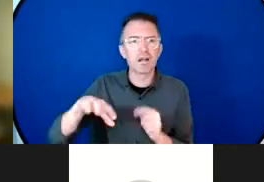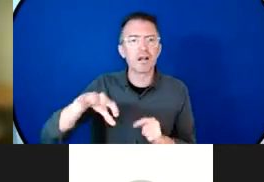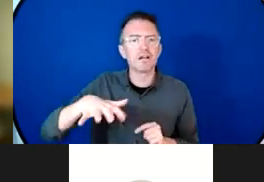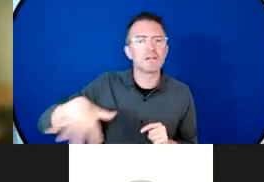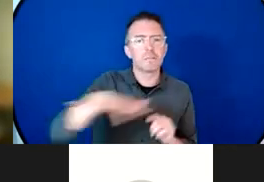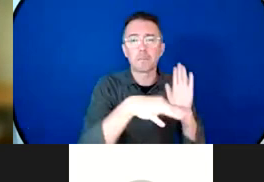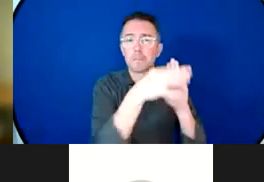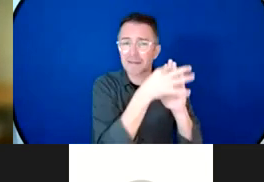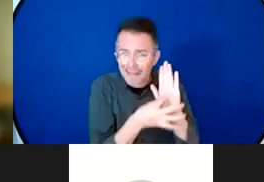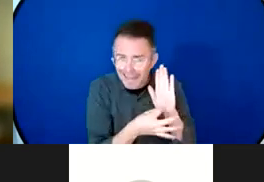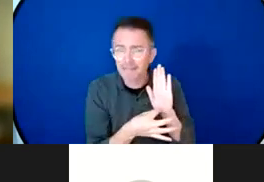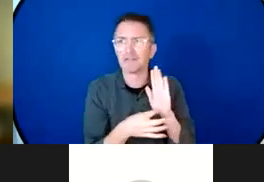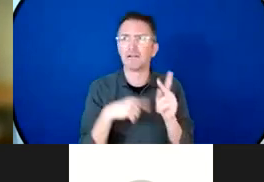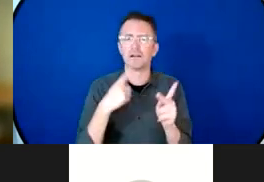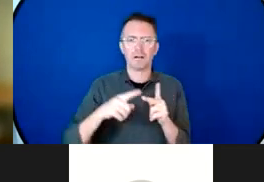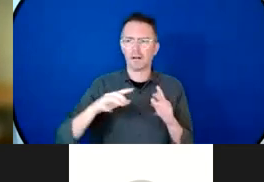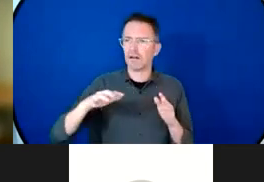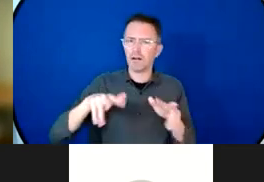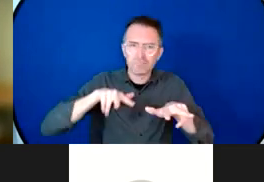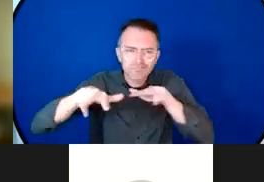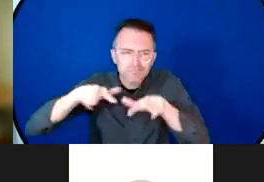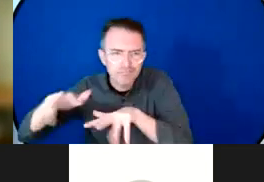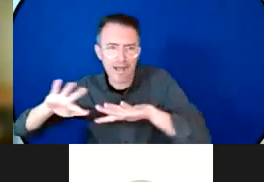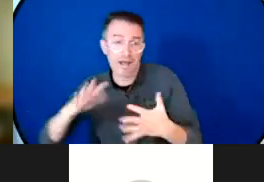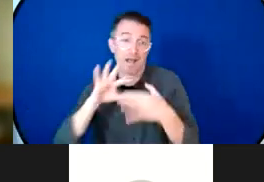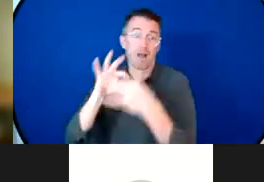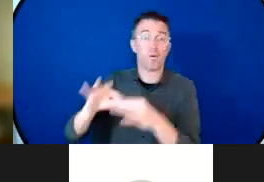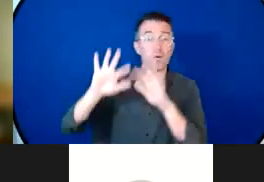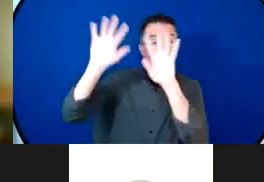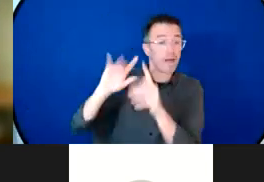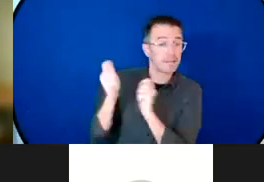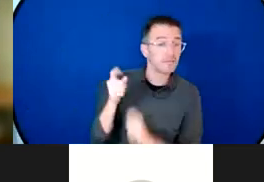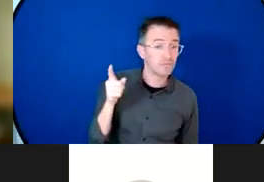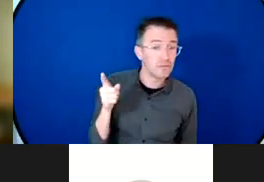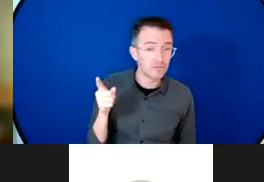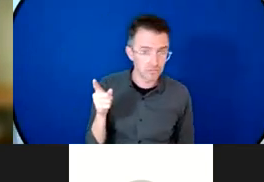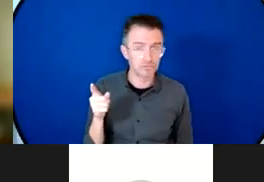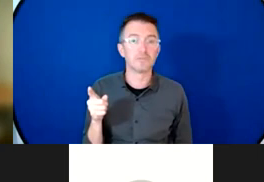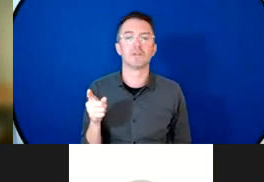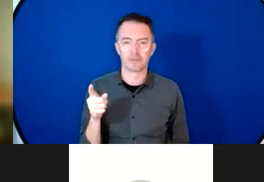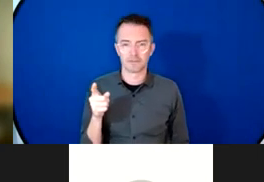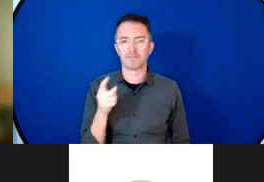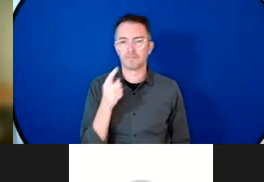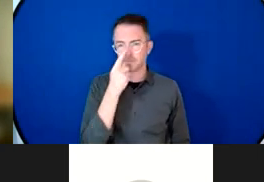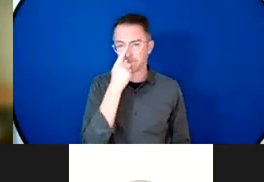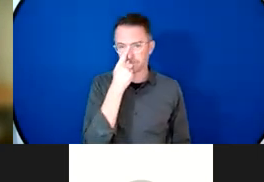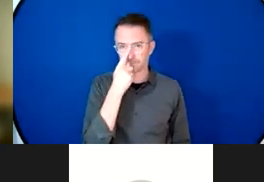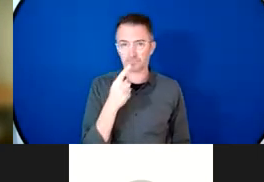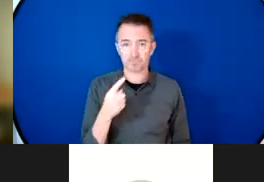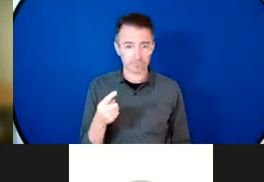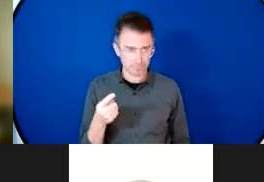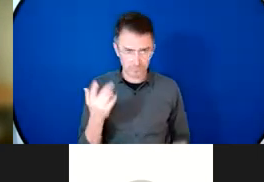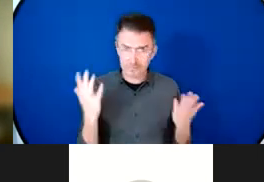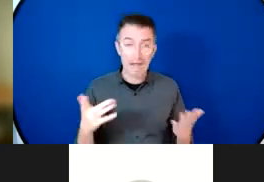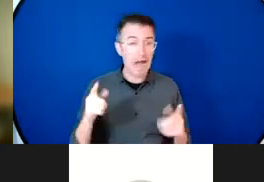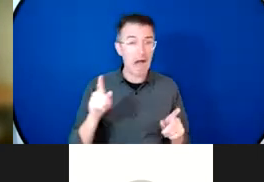but you can't overstate I think the importance of convening different actors involved in the